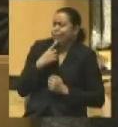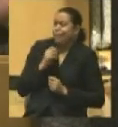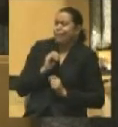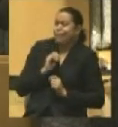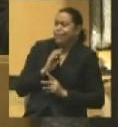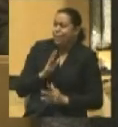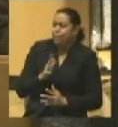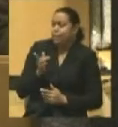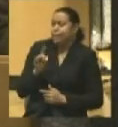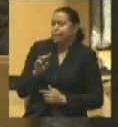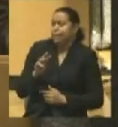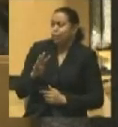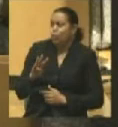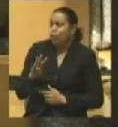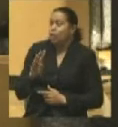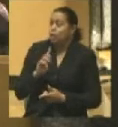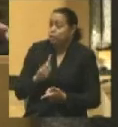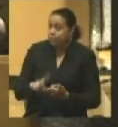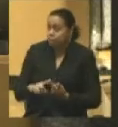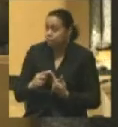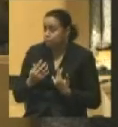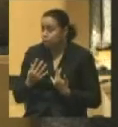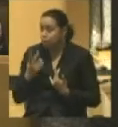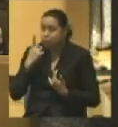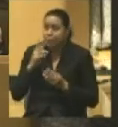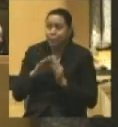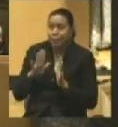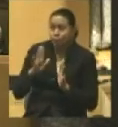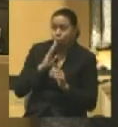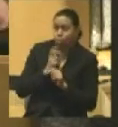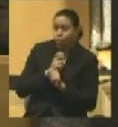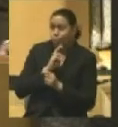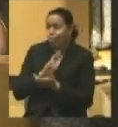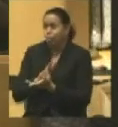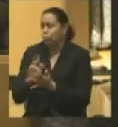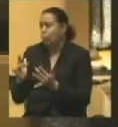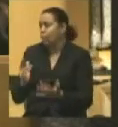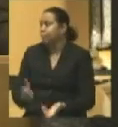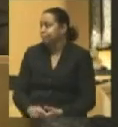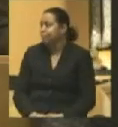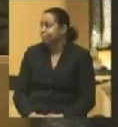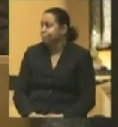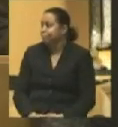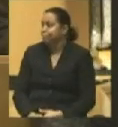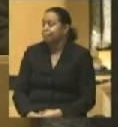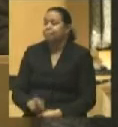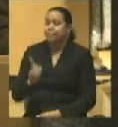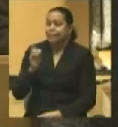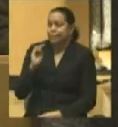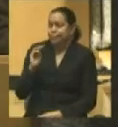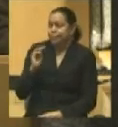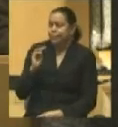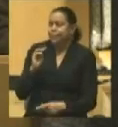in 1864 until it was clearer which way the war was going. Uh, and the Democratic Party line